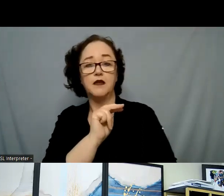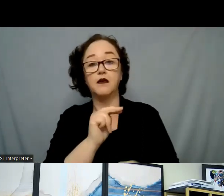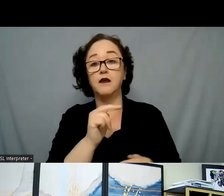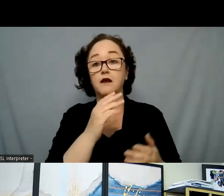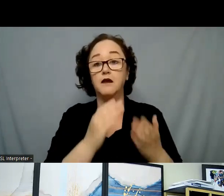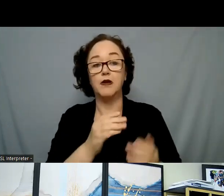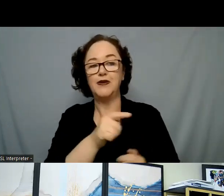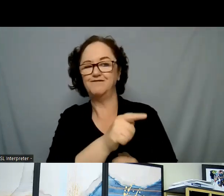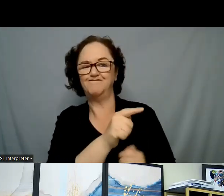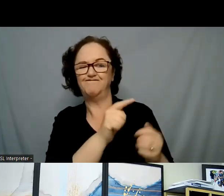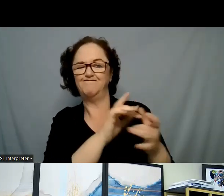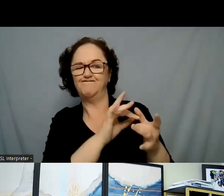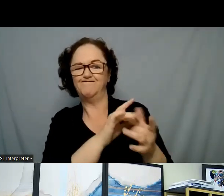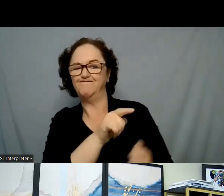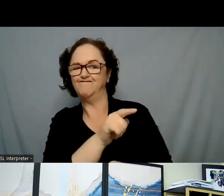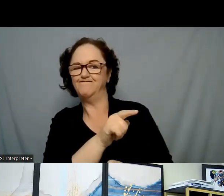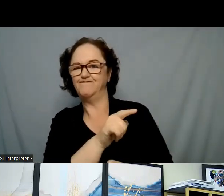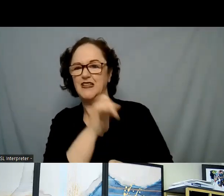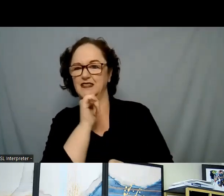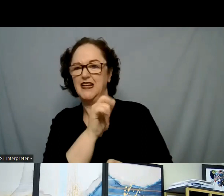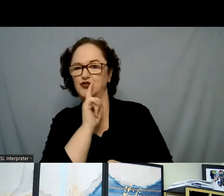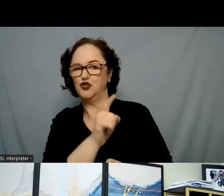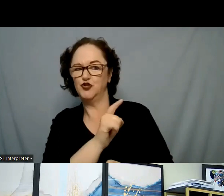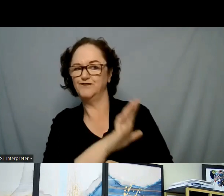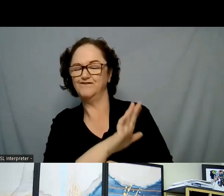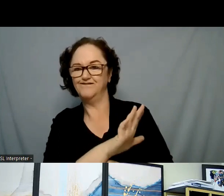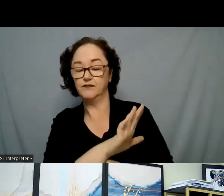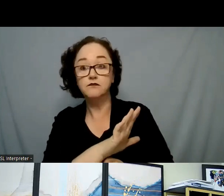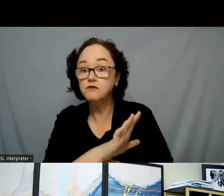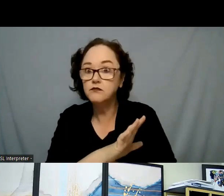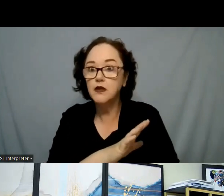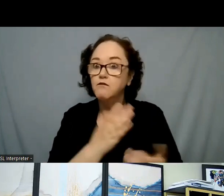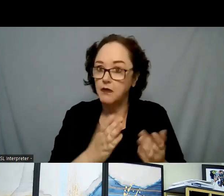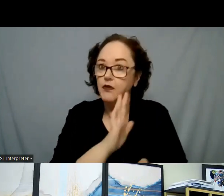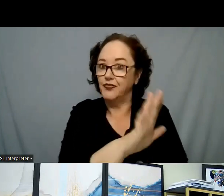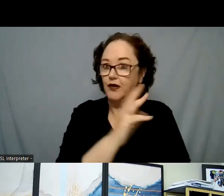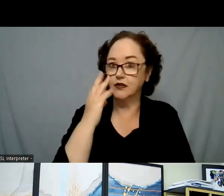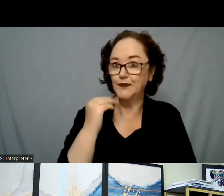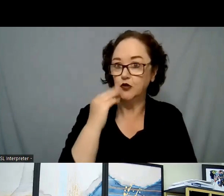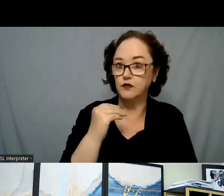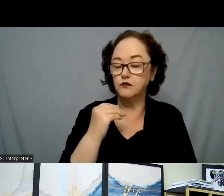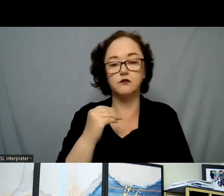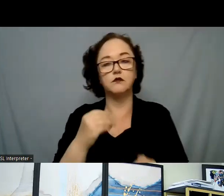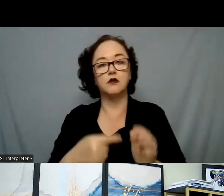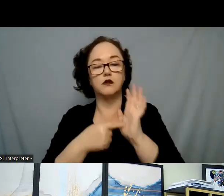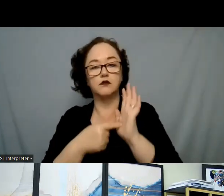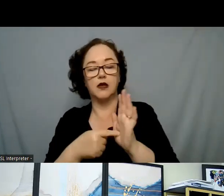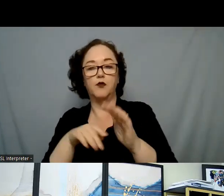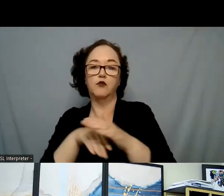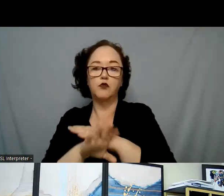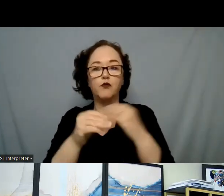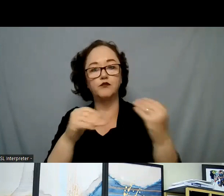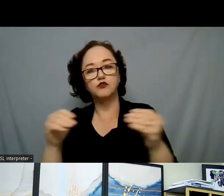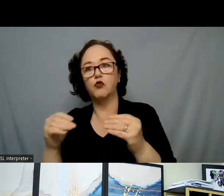be true. When, in actuality, that may be their experience. For example, going into a store and being followed. One